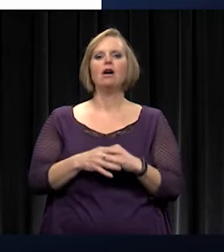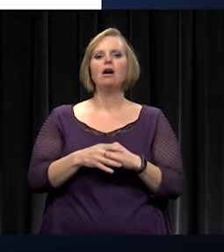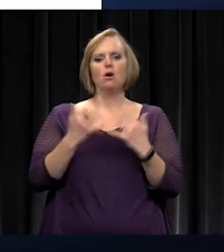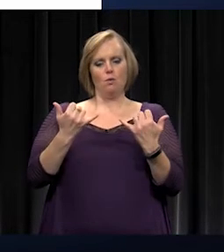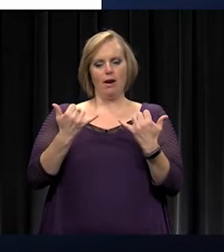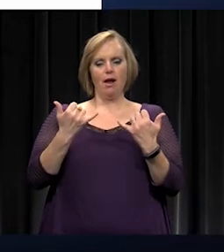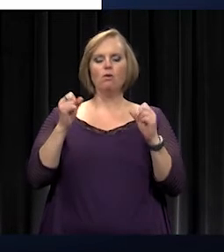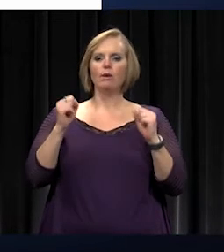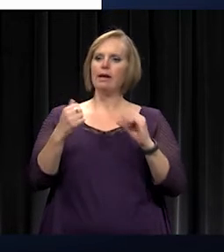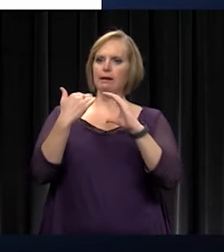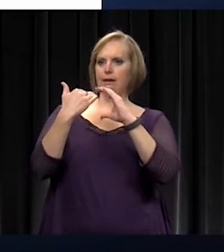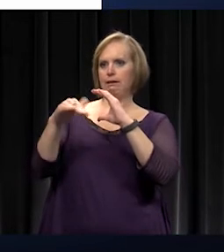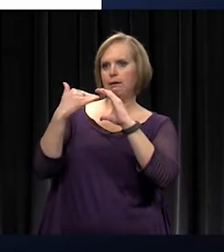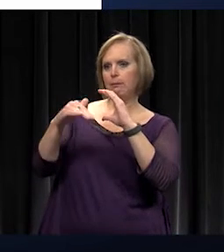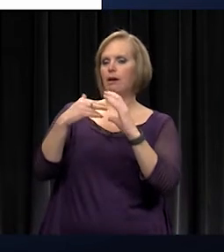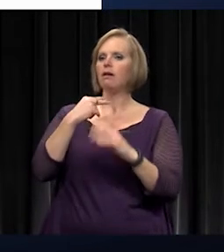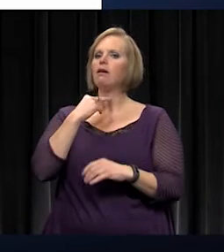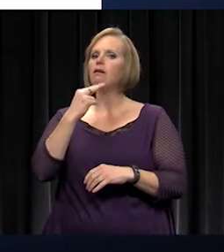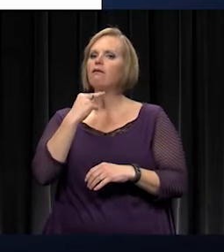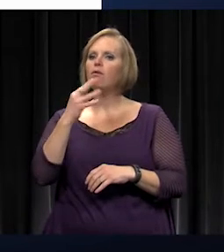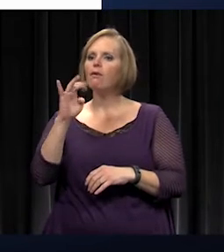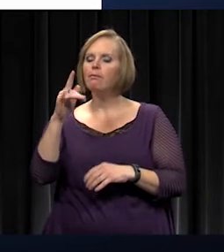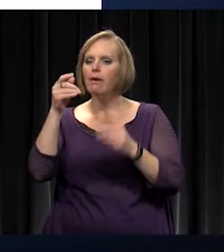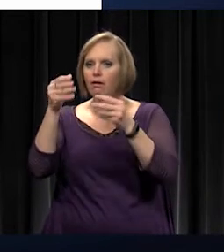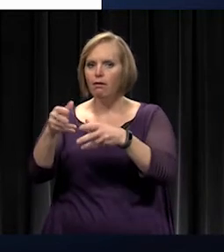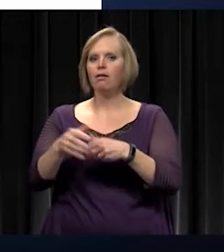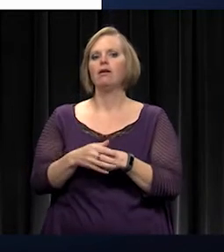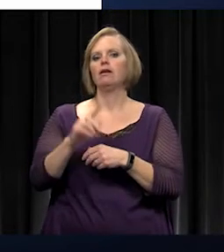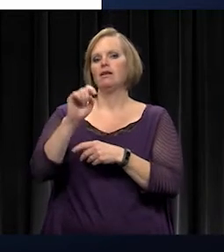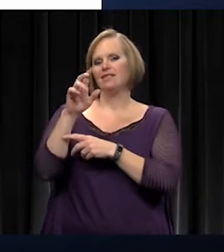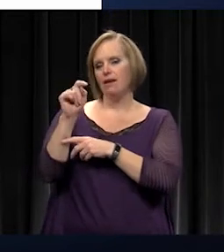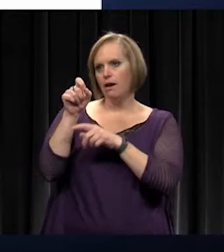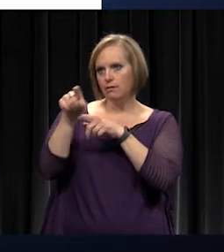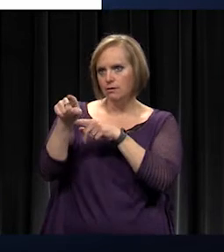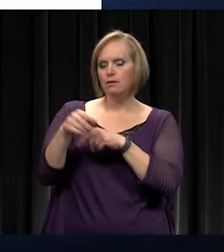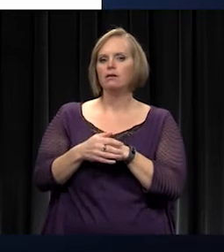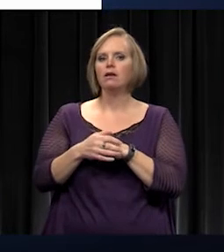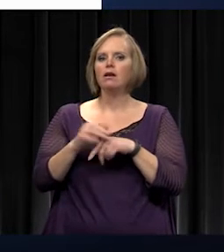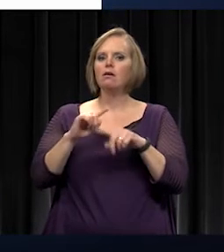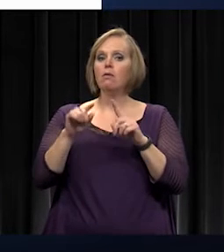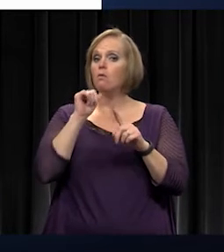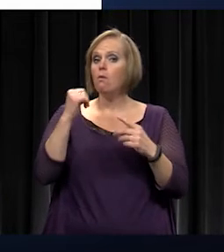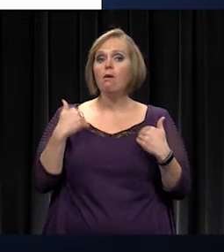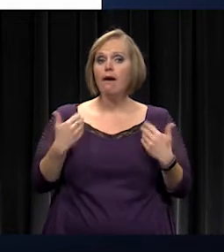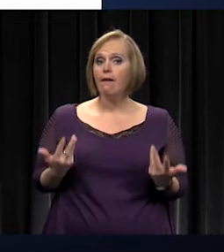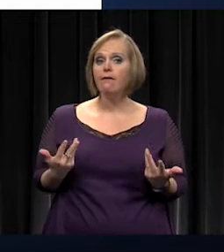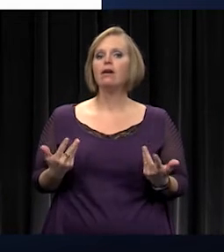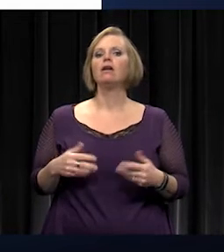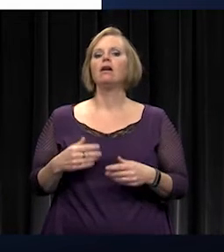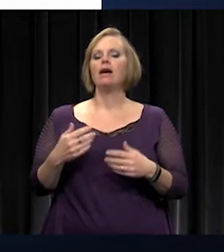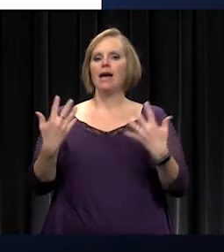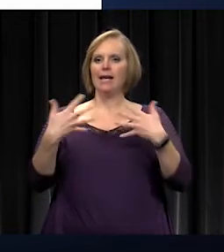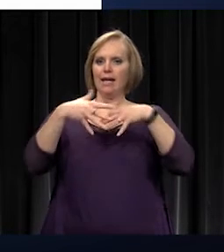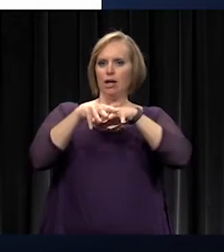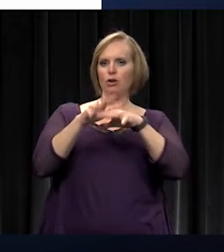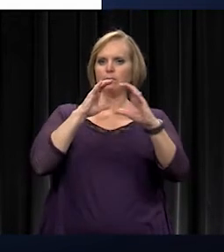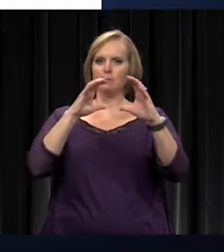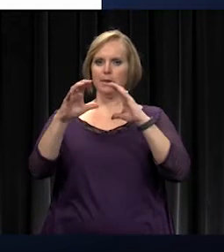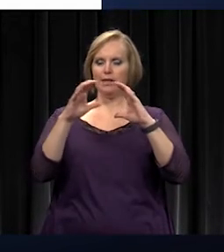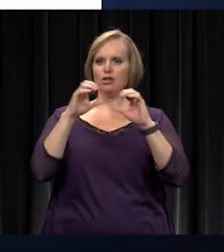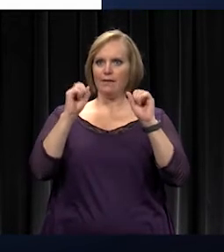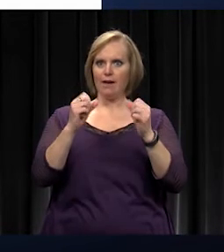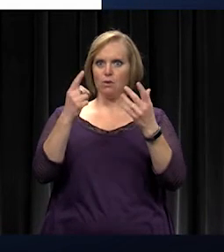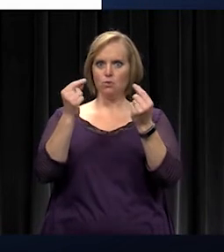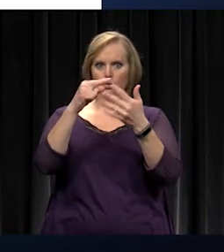email to our parents, sending a voice message to our parents, sending a text message to our parents, but what we don't have is an integrated communication system that can do